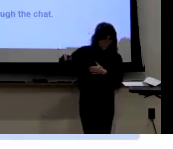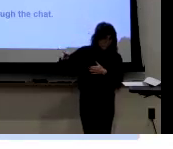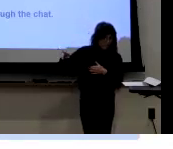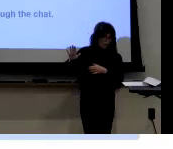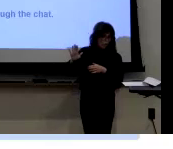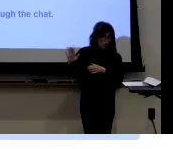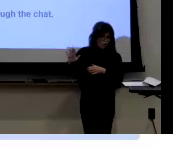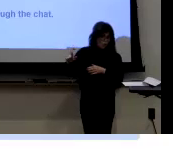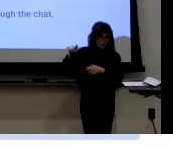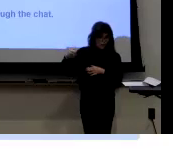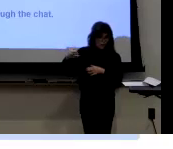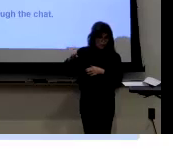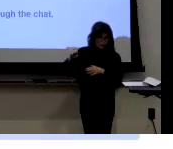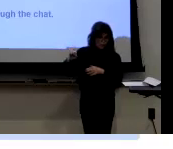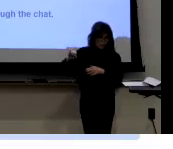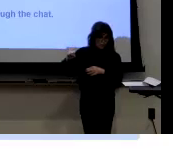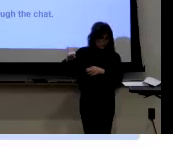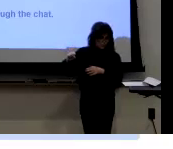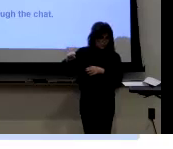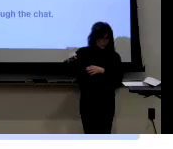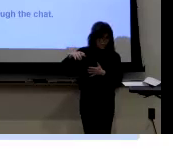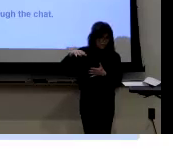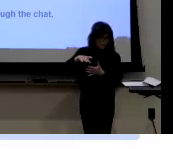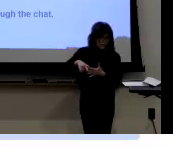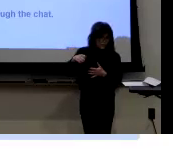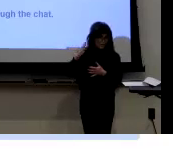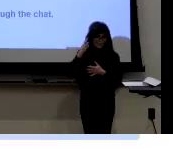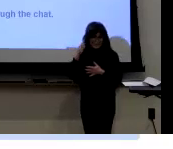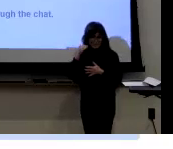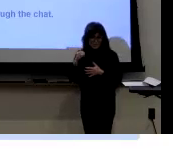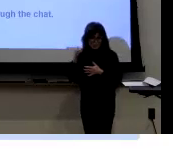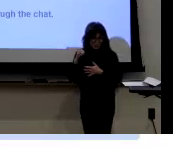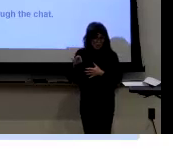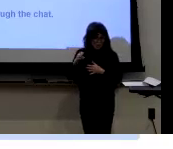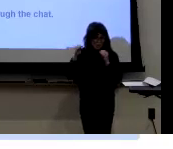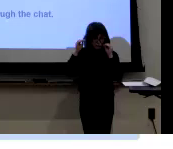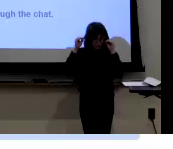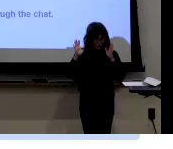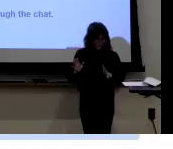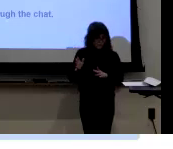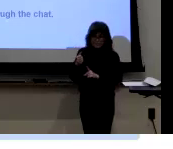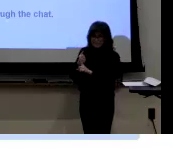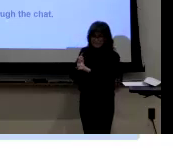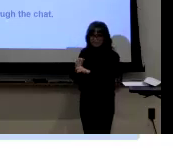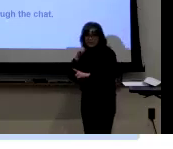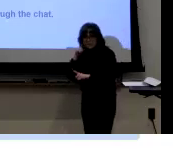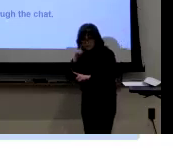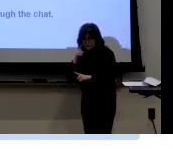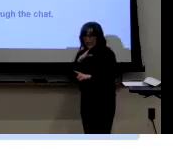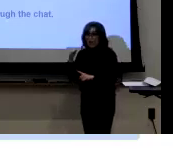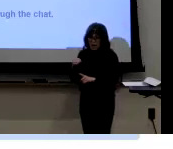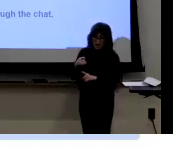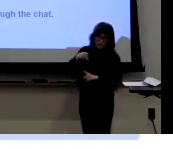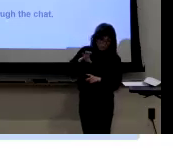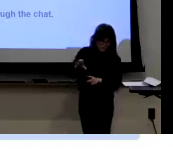or CSUN. Her thesis studied the experience of professors who are deaf